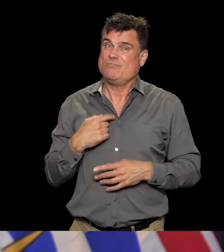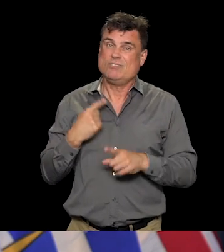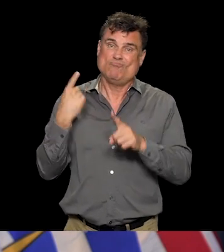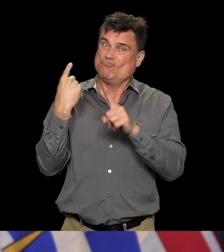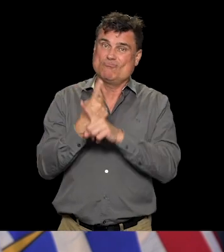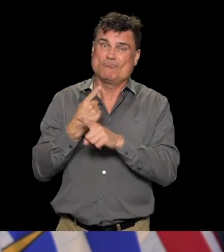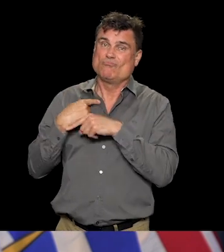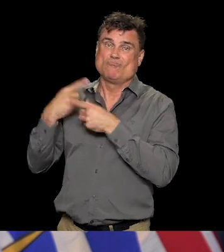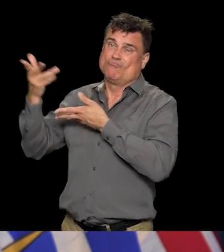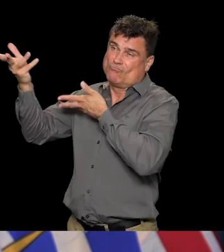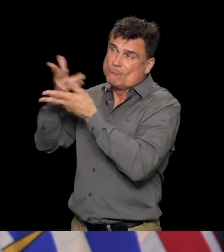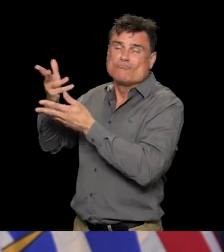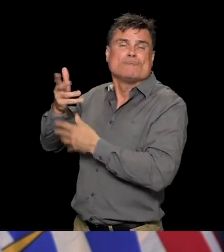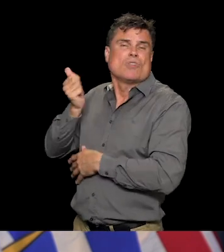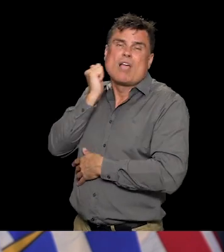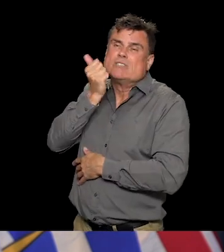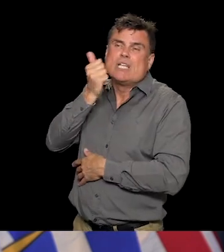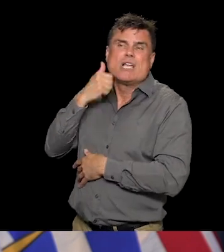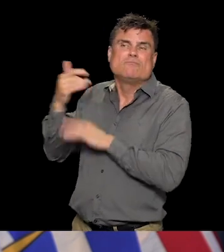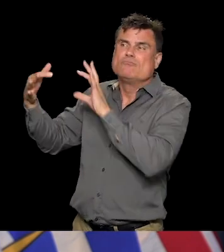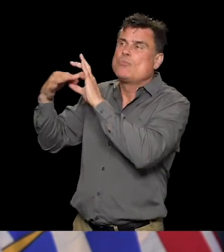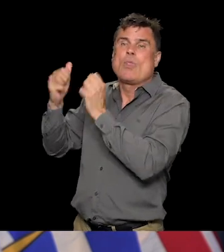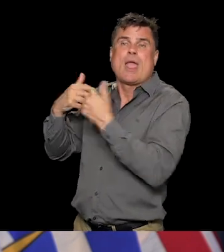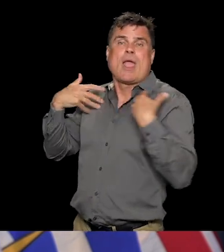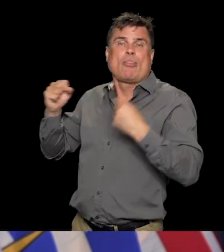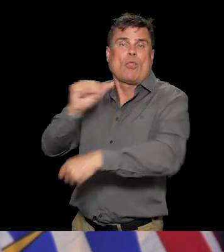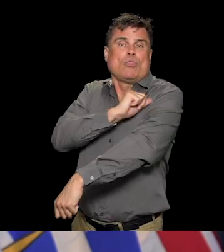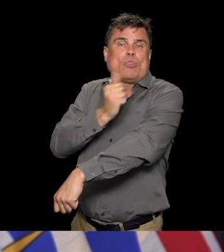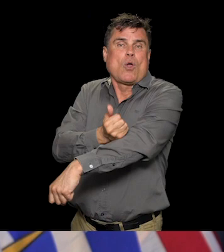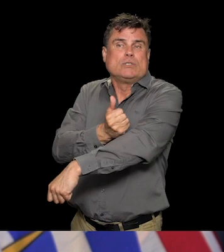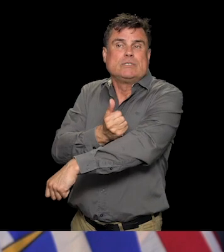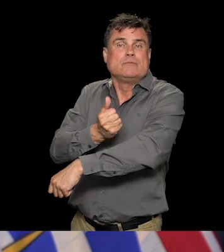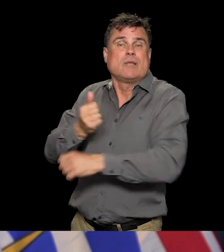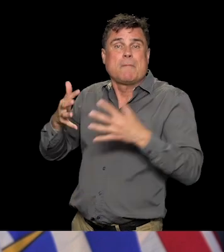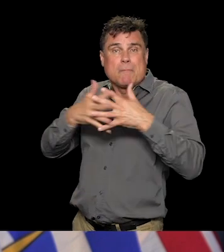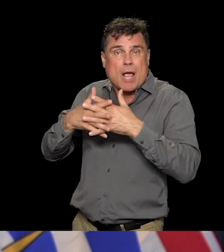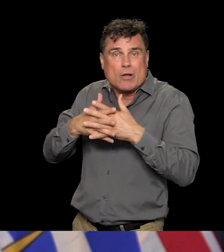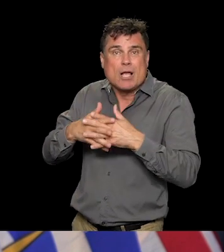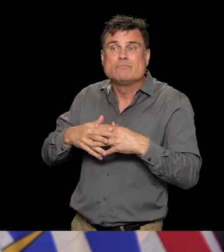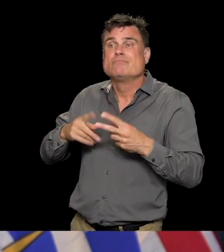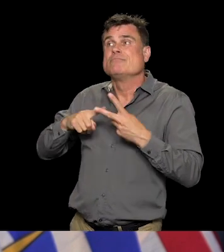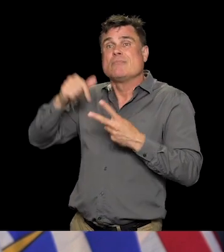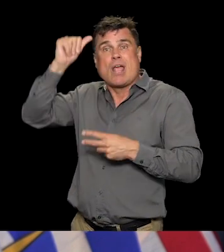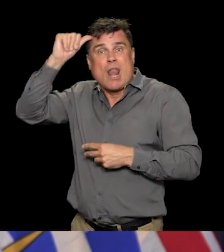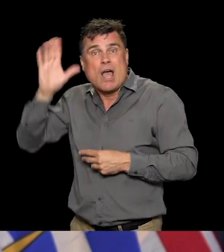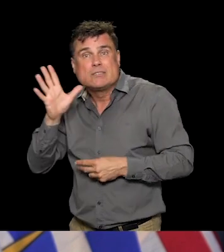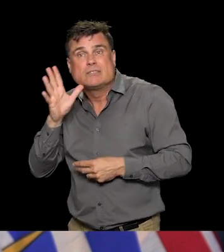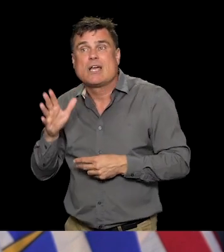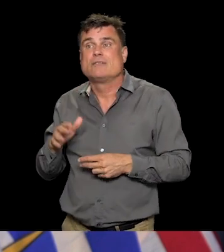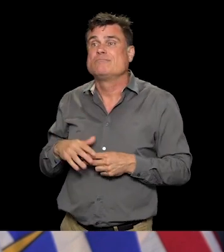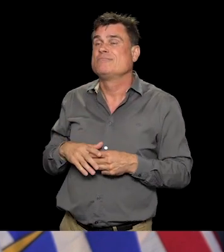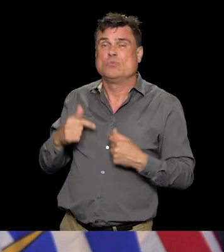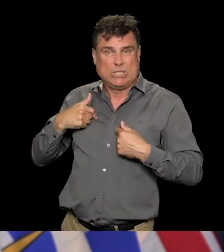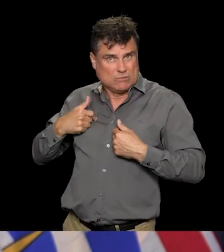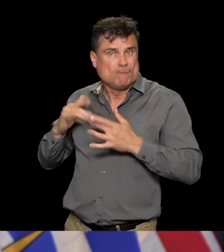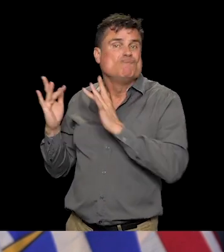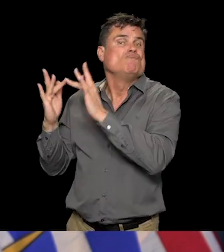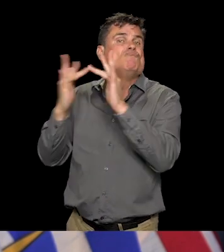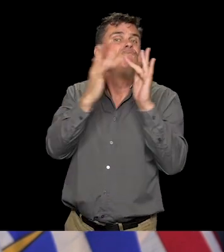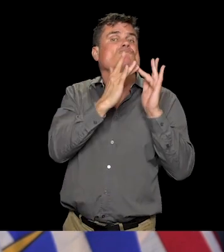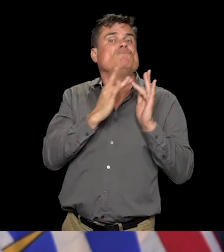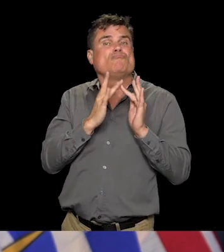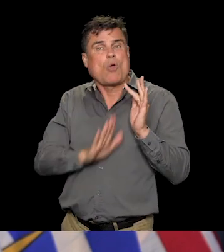Northwest and Alaska. We have weekly calls and we all exchange information and we're learning from each other. And